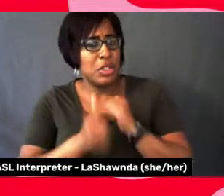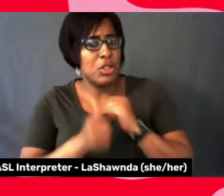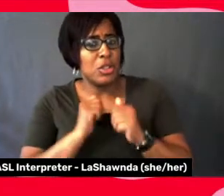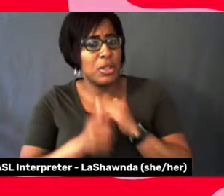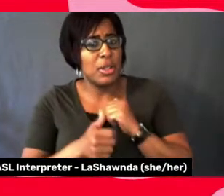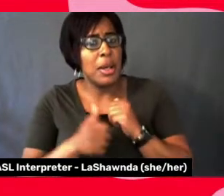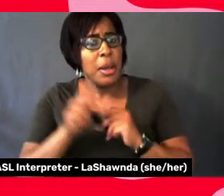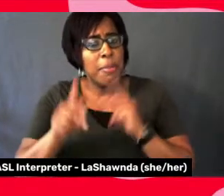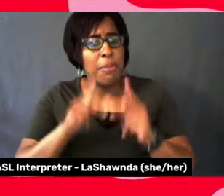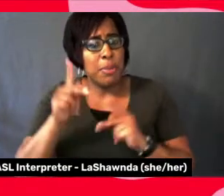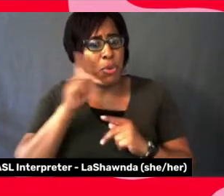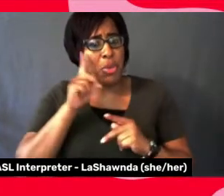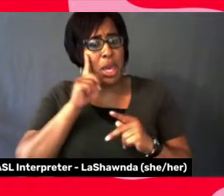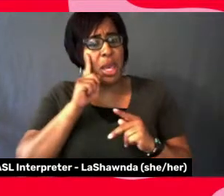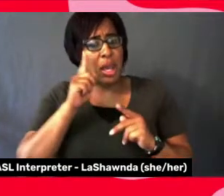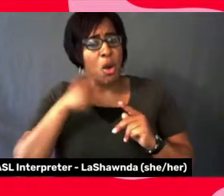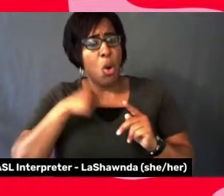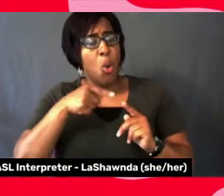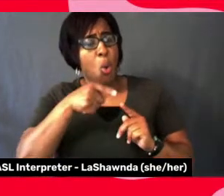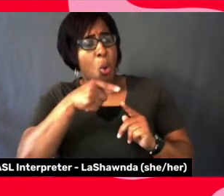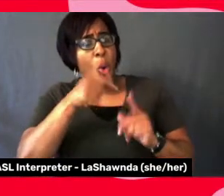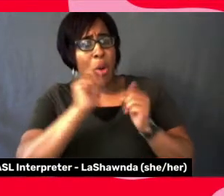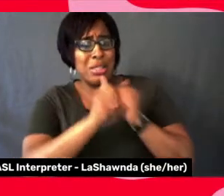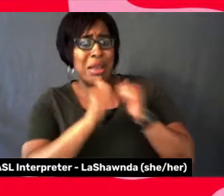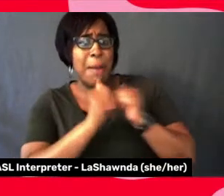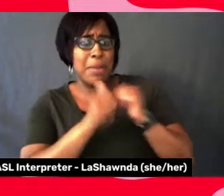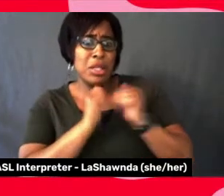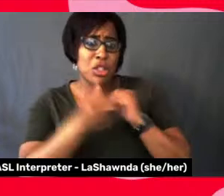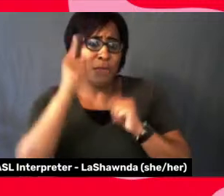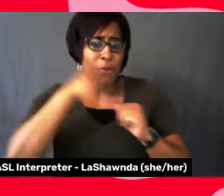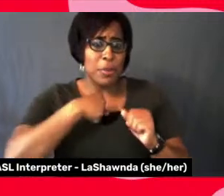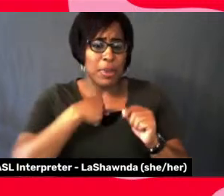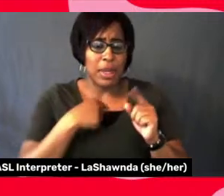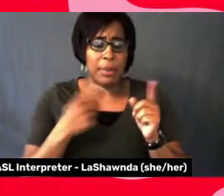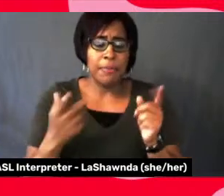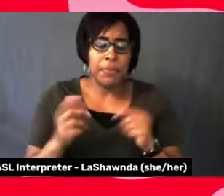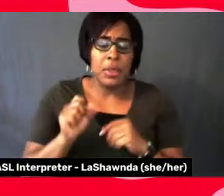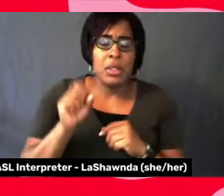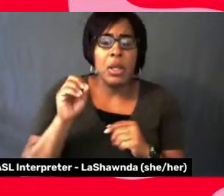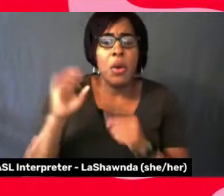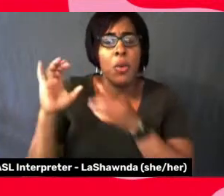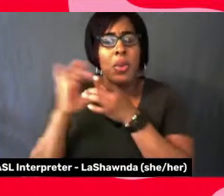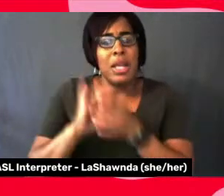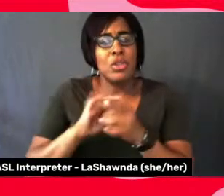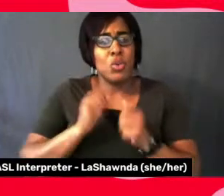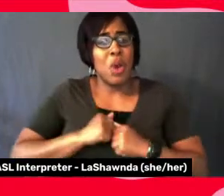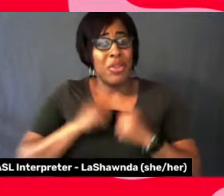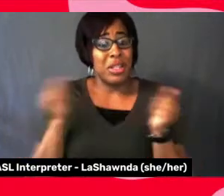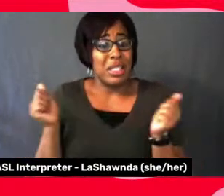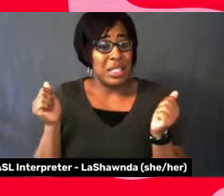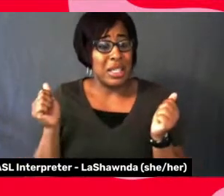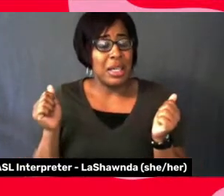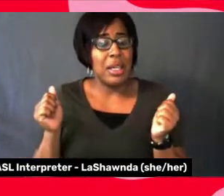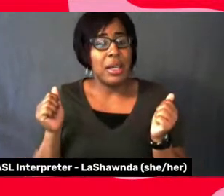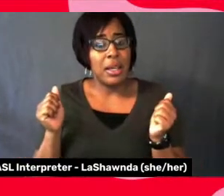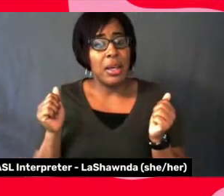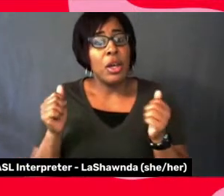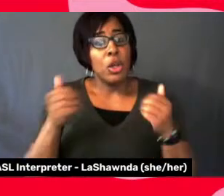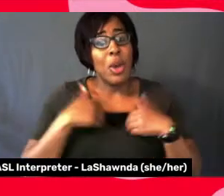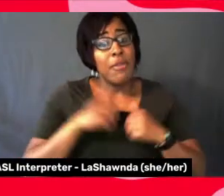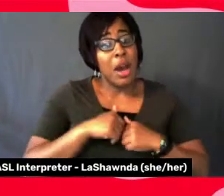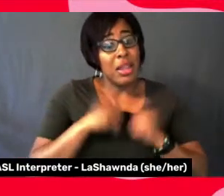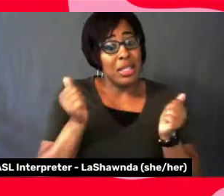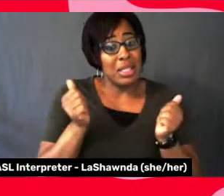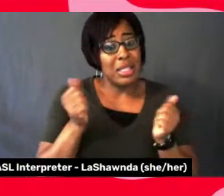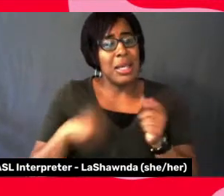see that in so many realms, but just going back to, to your thing around authenticity, there's authenticity. then there's an other thing